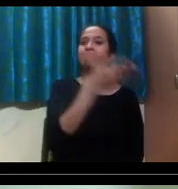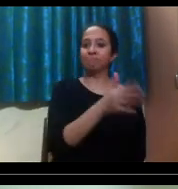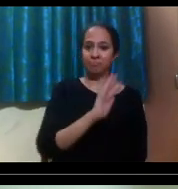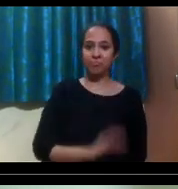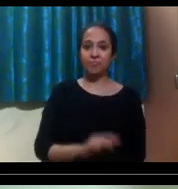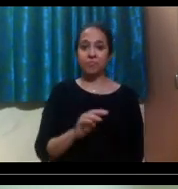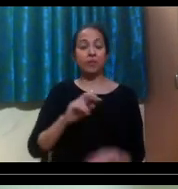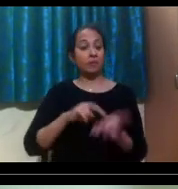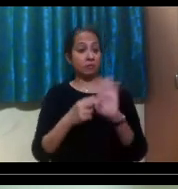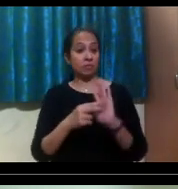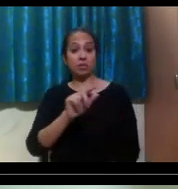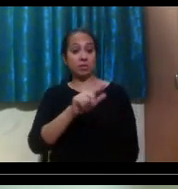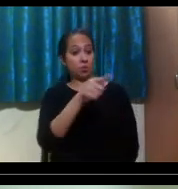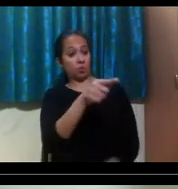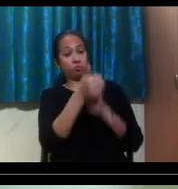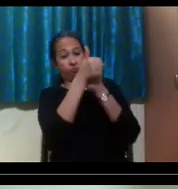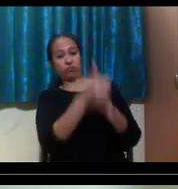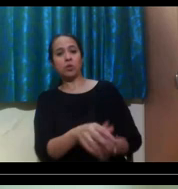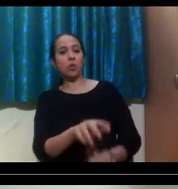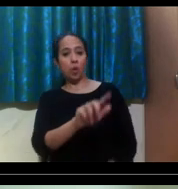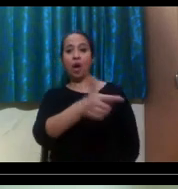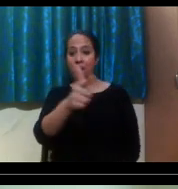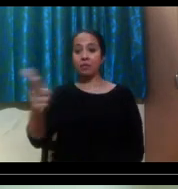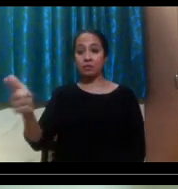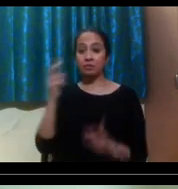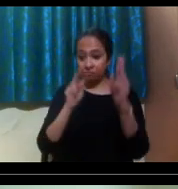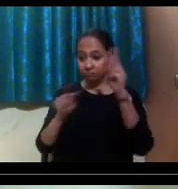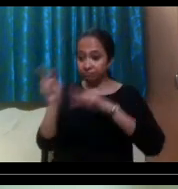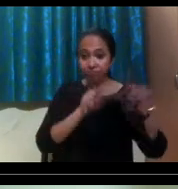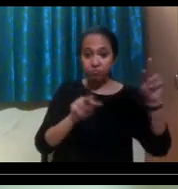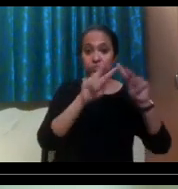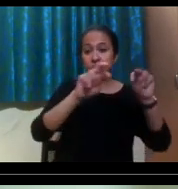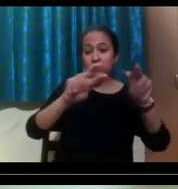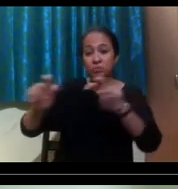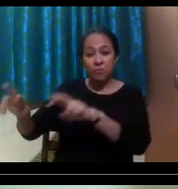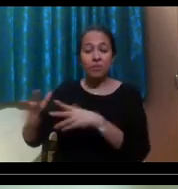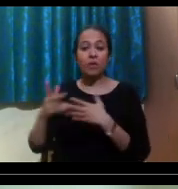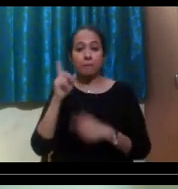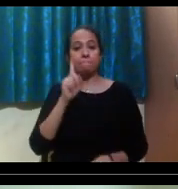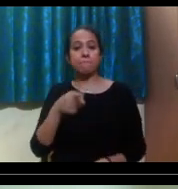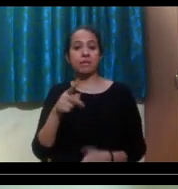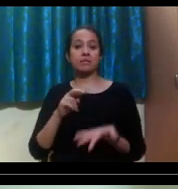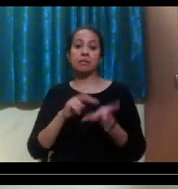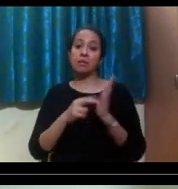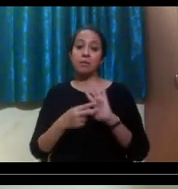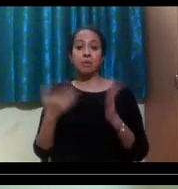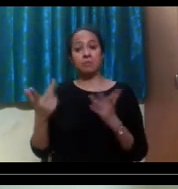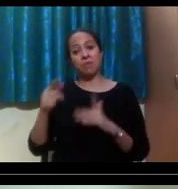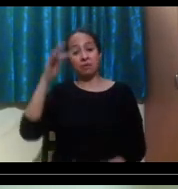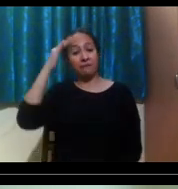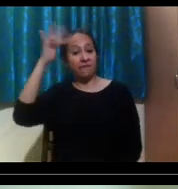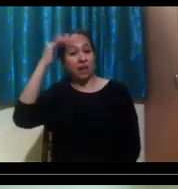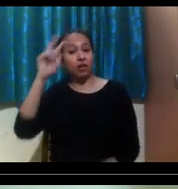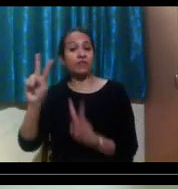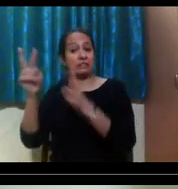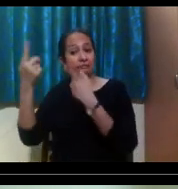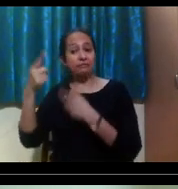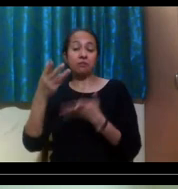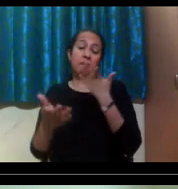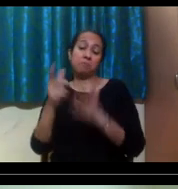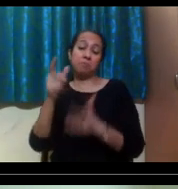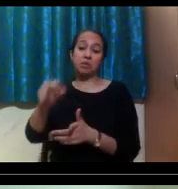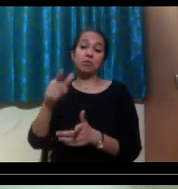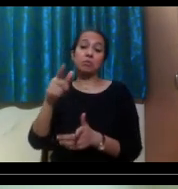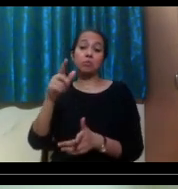schools either, but just realize that the, you know, maybe there might be a little bit more difficult time, or maybe just their philosophy might be a little different than what you were